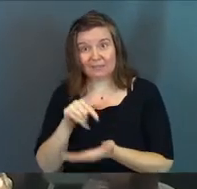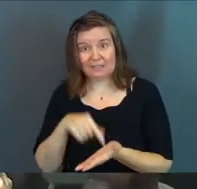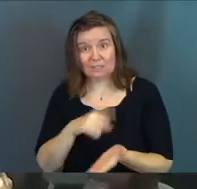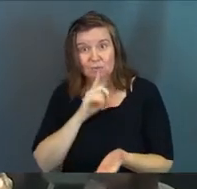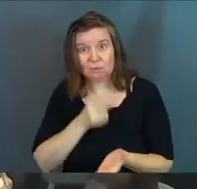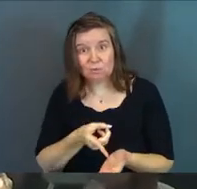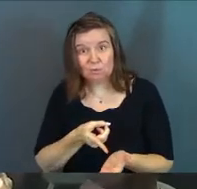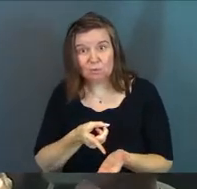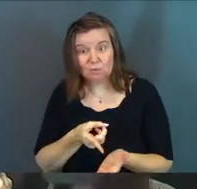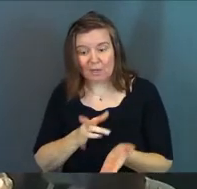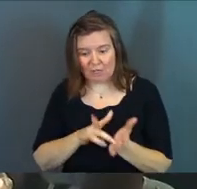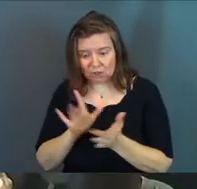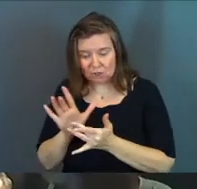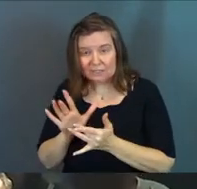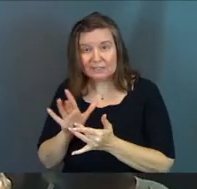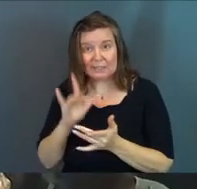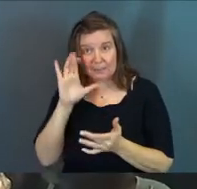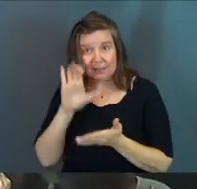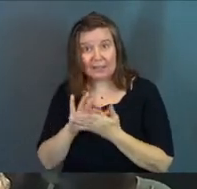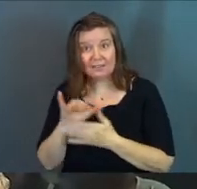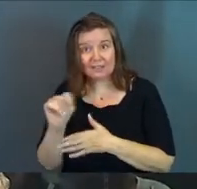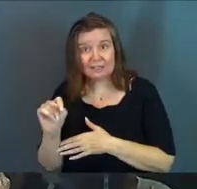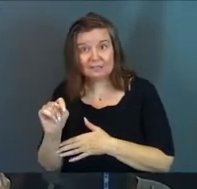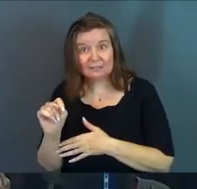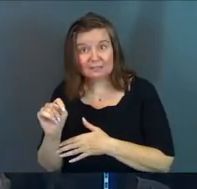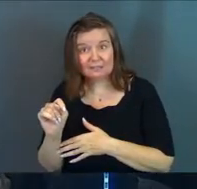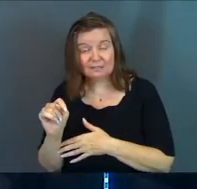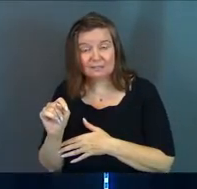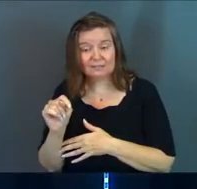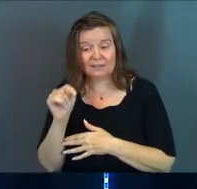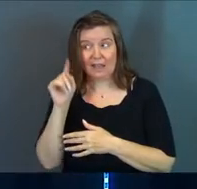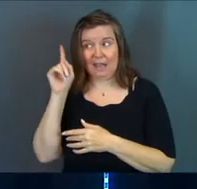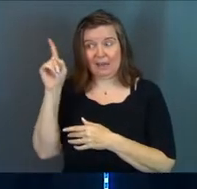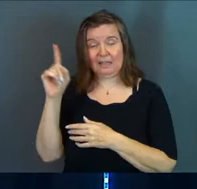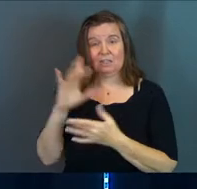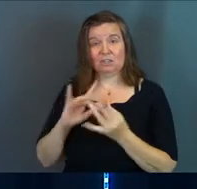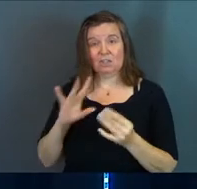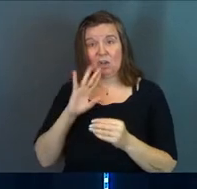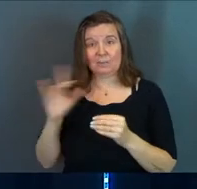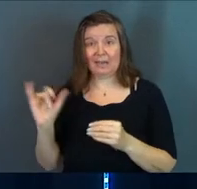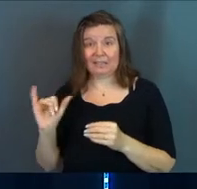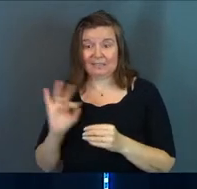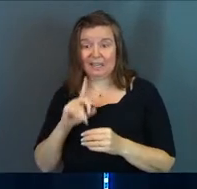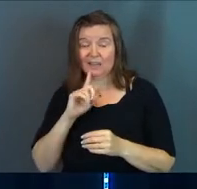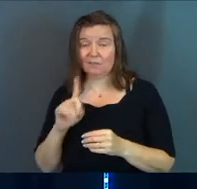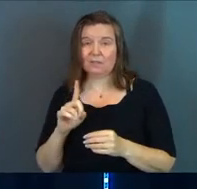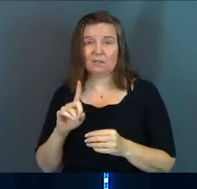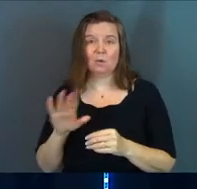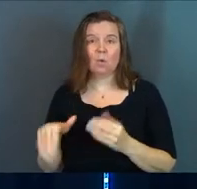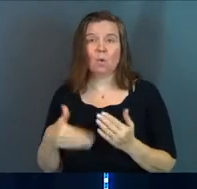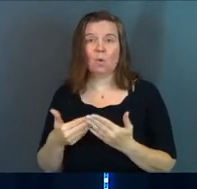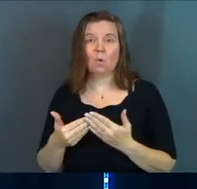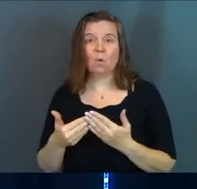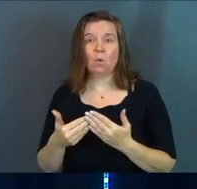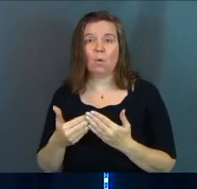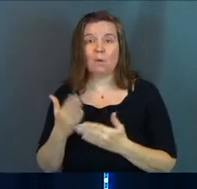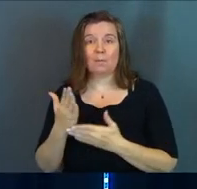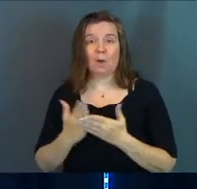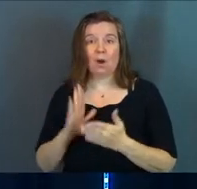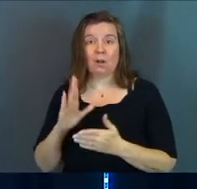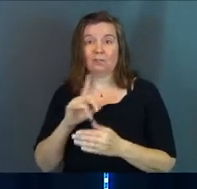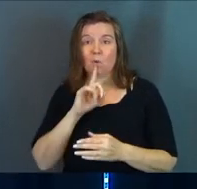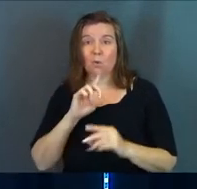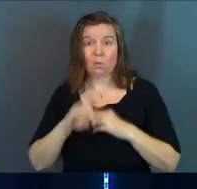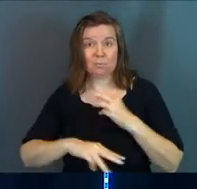and Jesus believed in it, and he talks about it as if it's this whole side to your